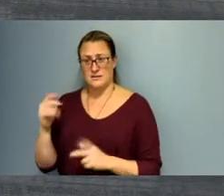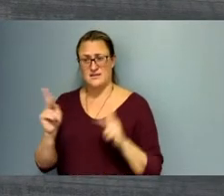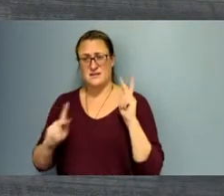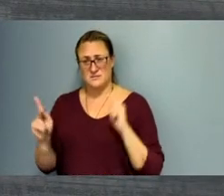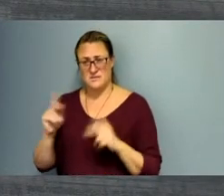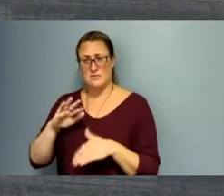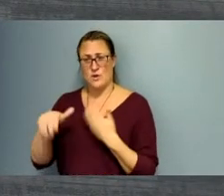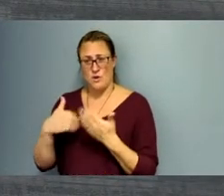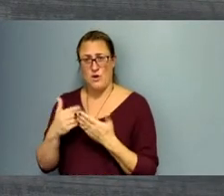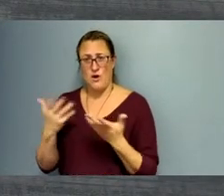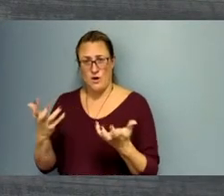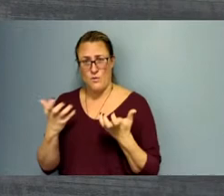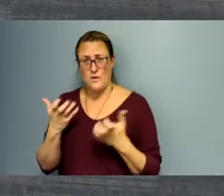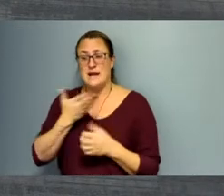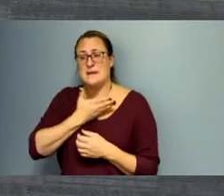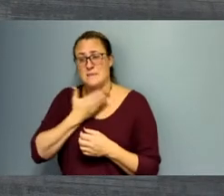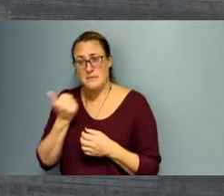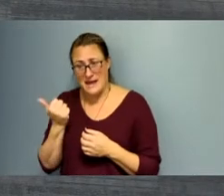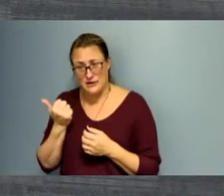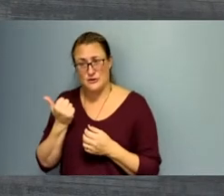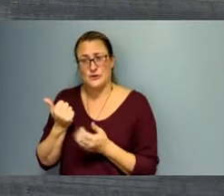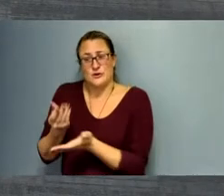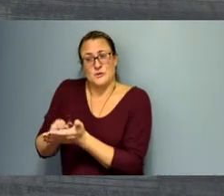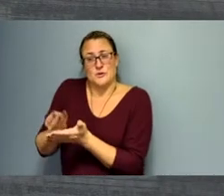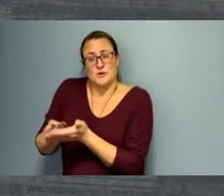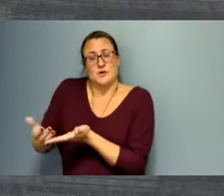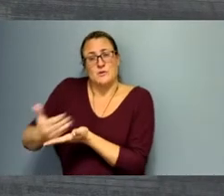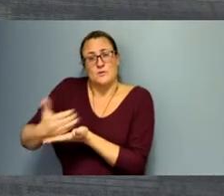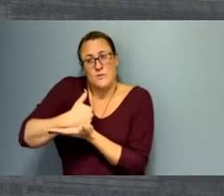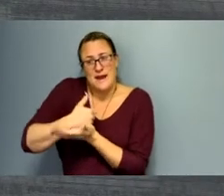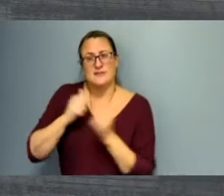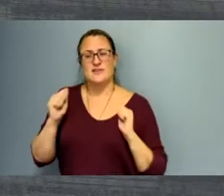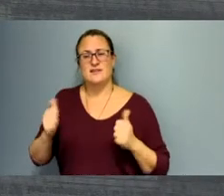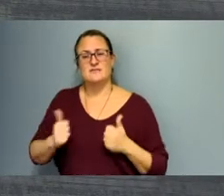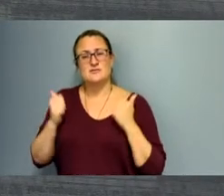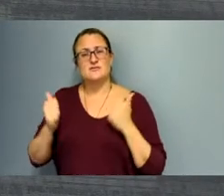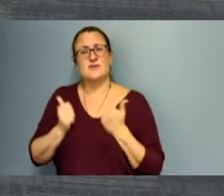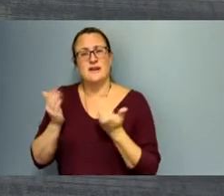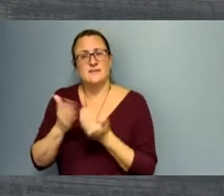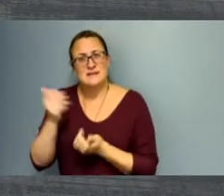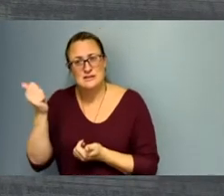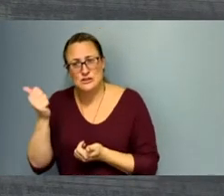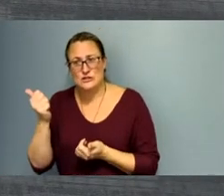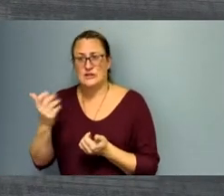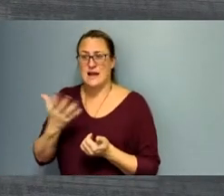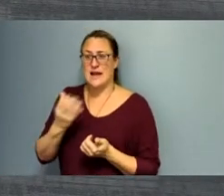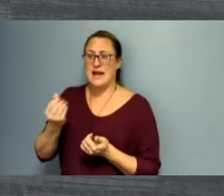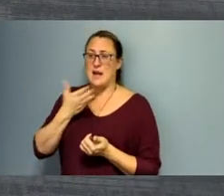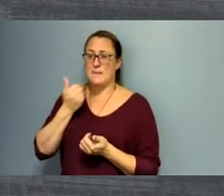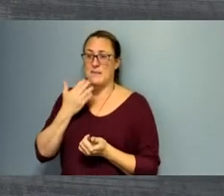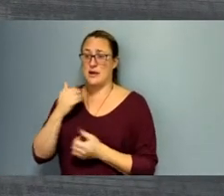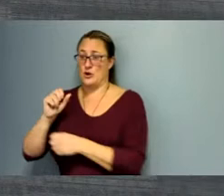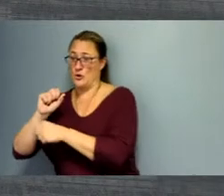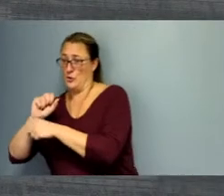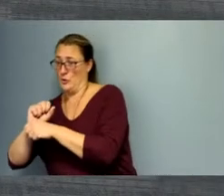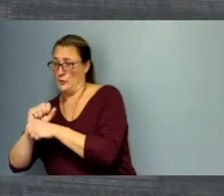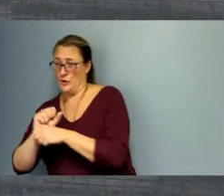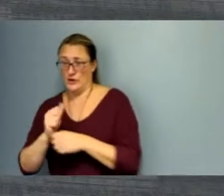living wage and a better experience between the balance of working and life.